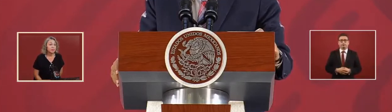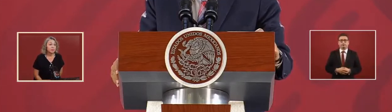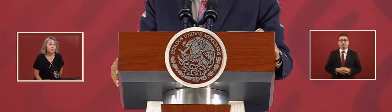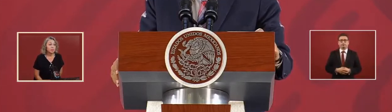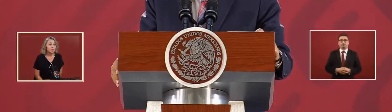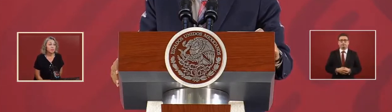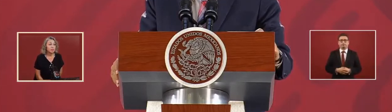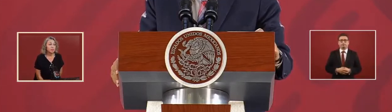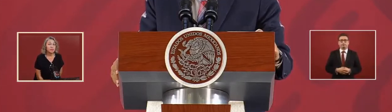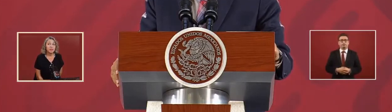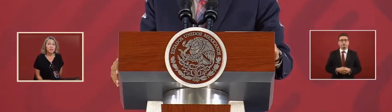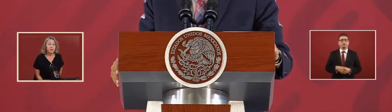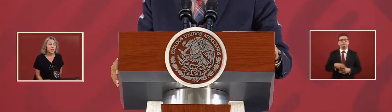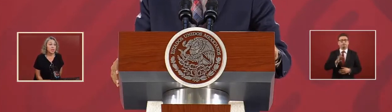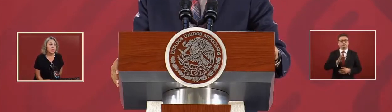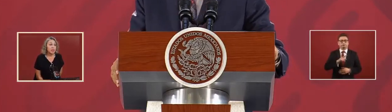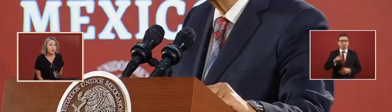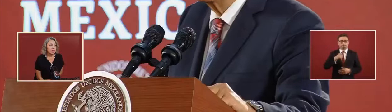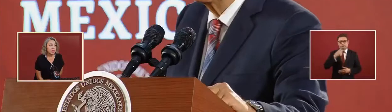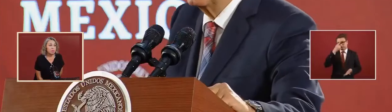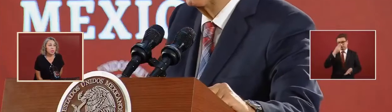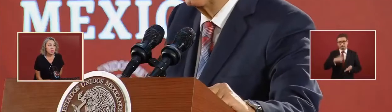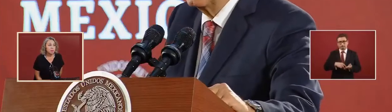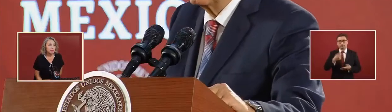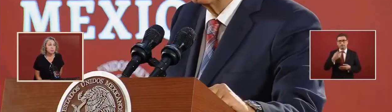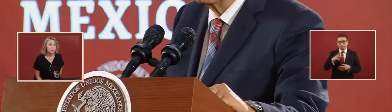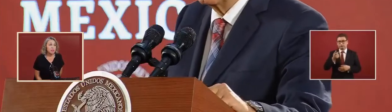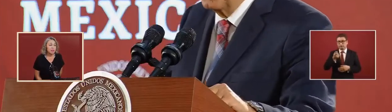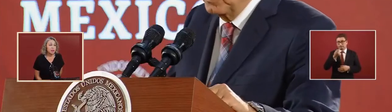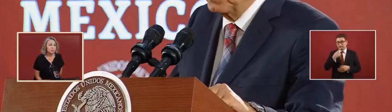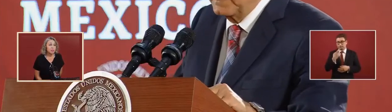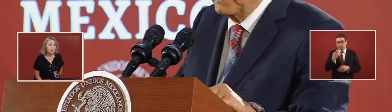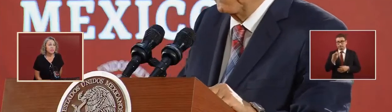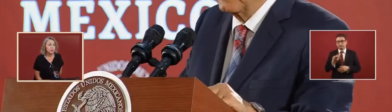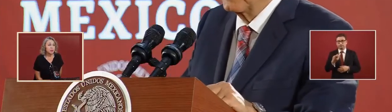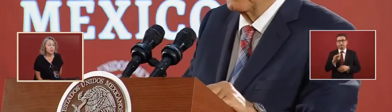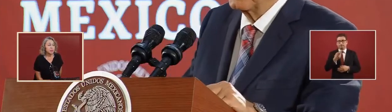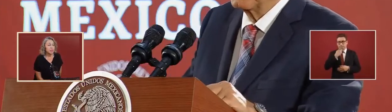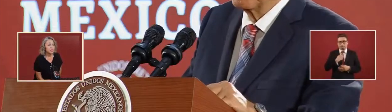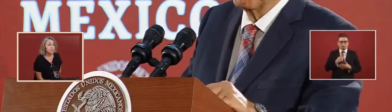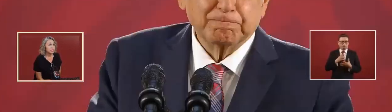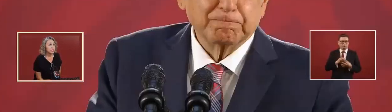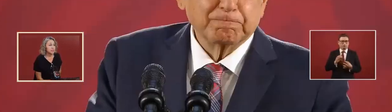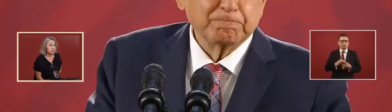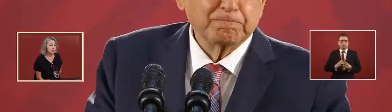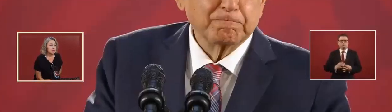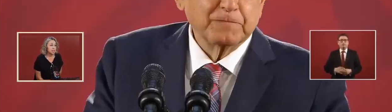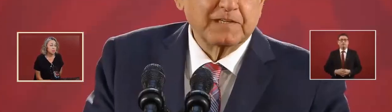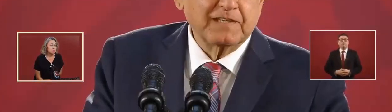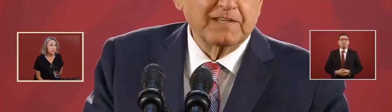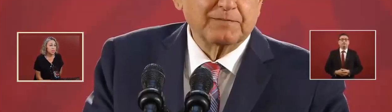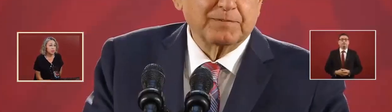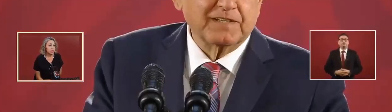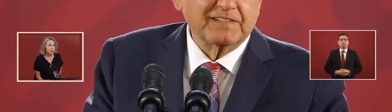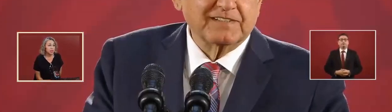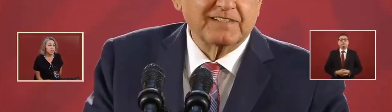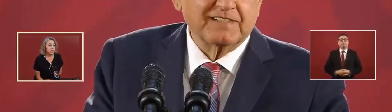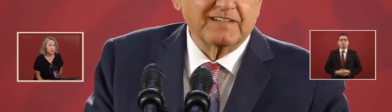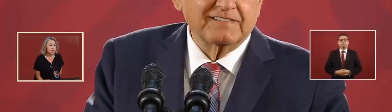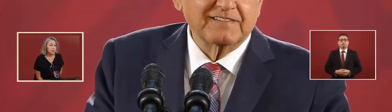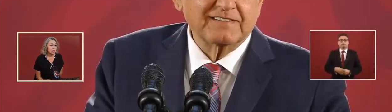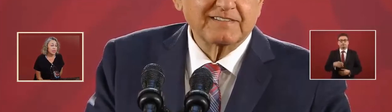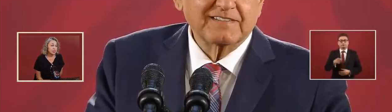it it may be believable as as it is explained to me that it treats cancer